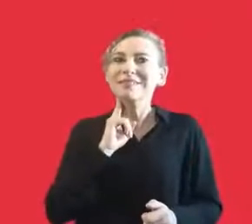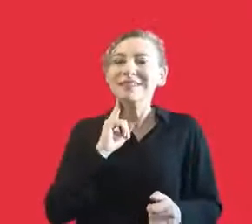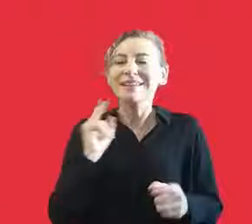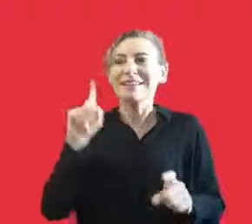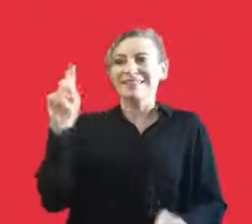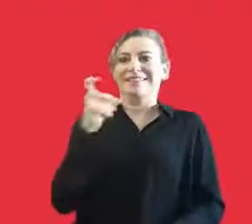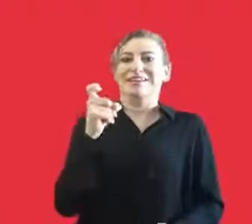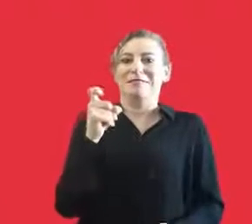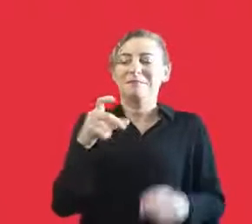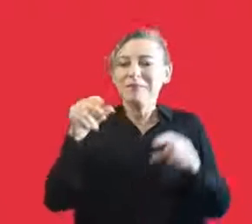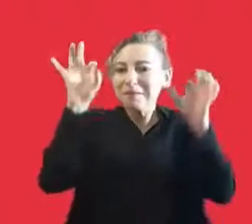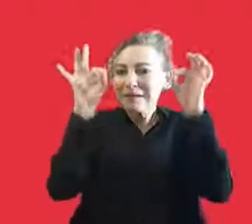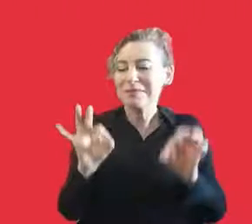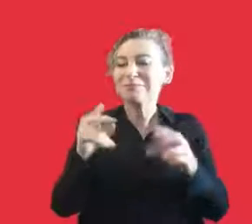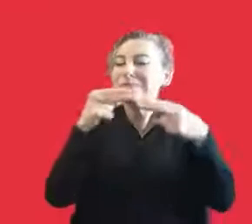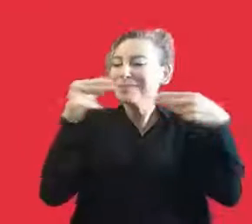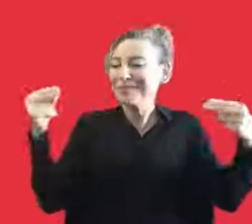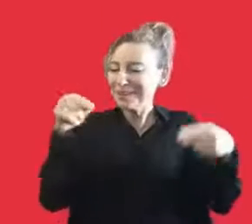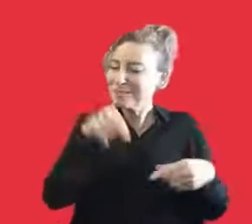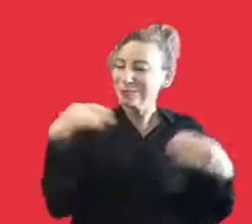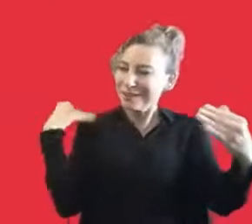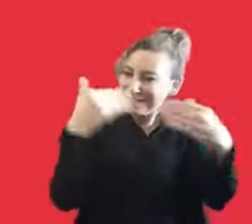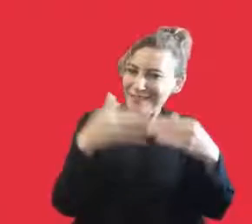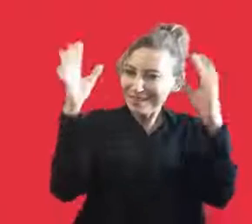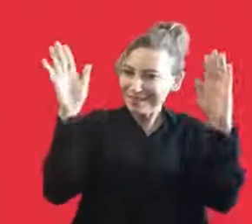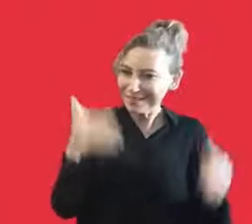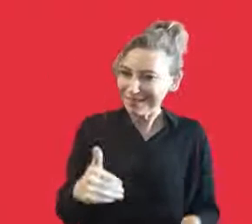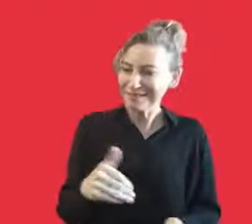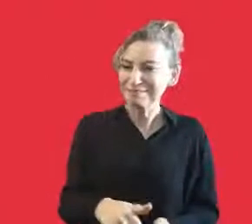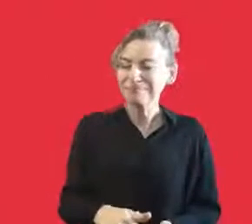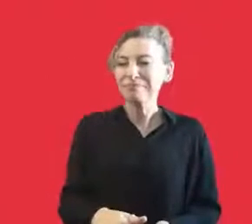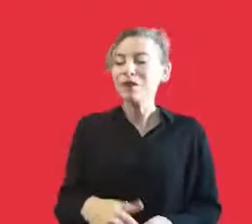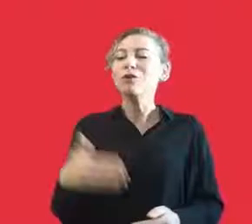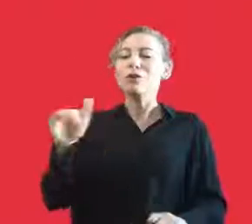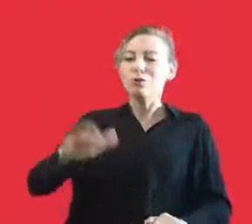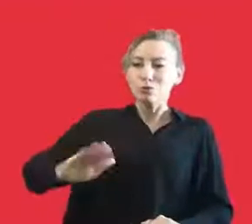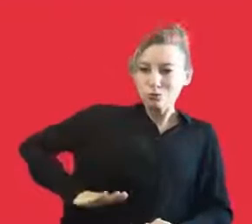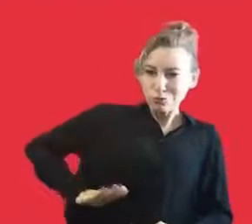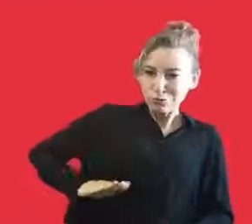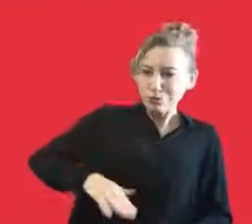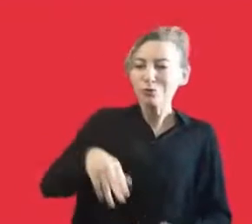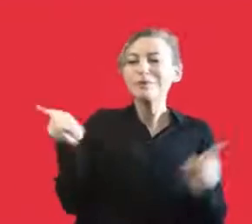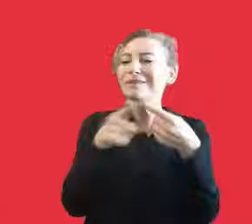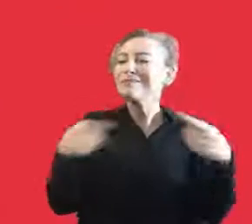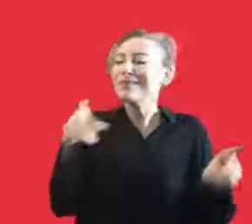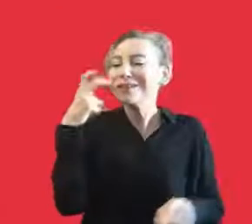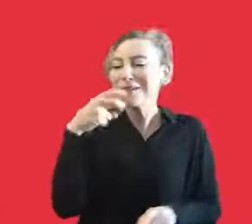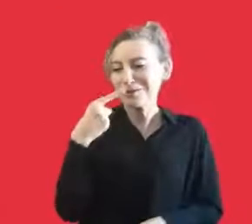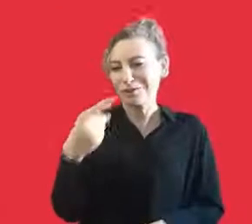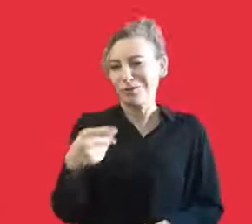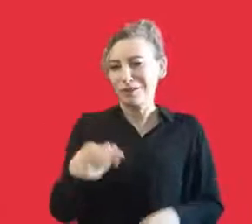are music choirs at university and then my story started to shape. And I was always actually singing songs as of childhood.